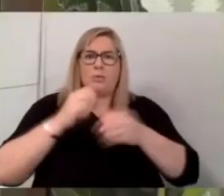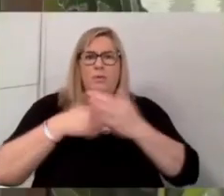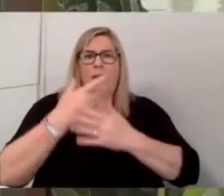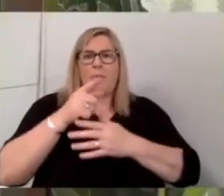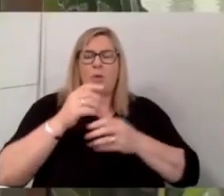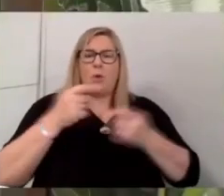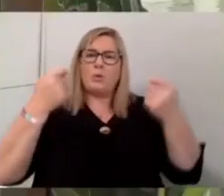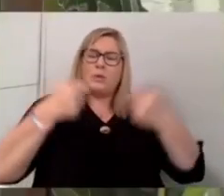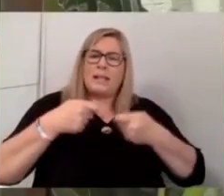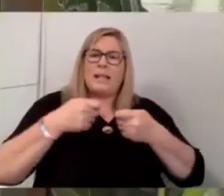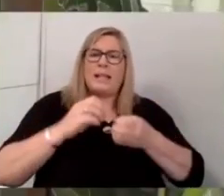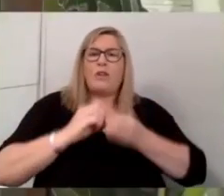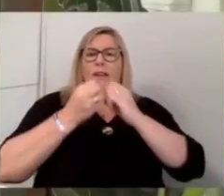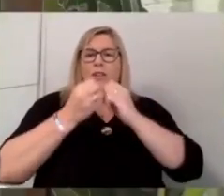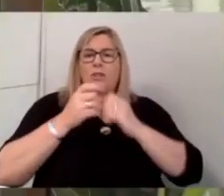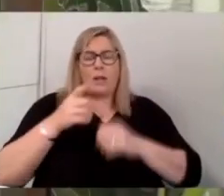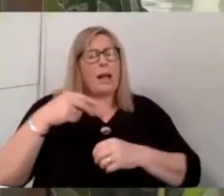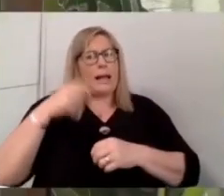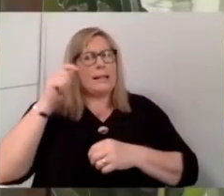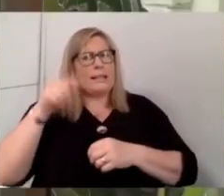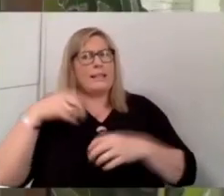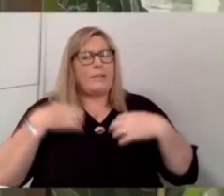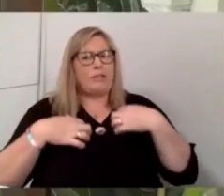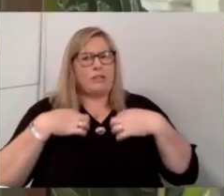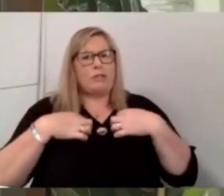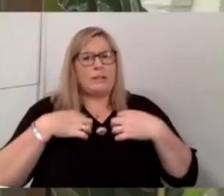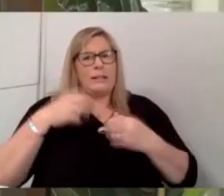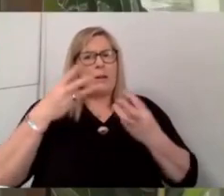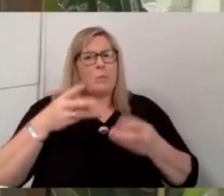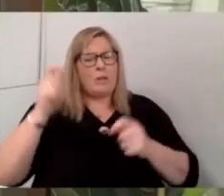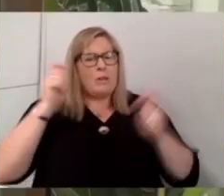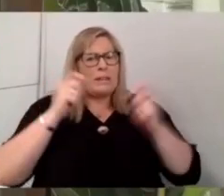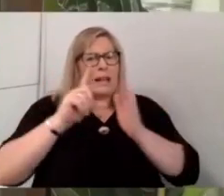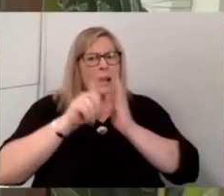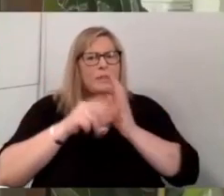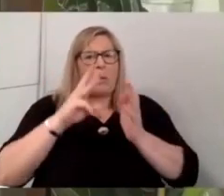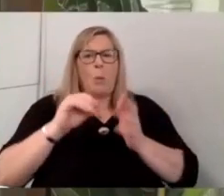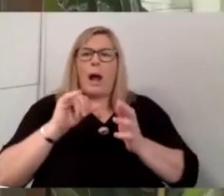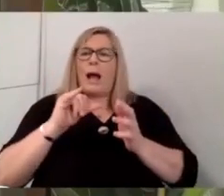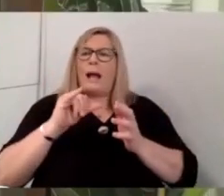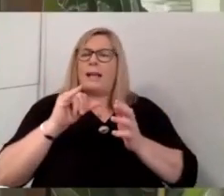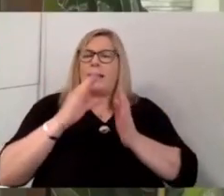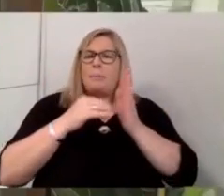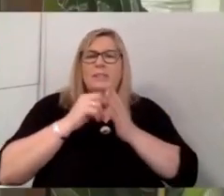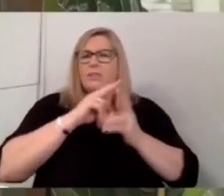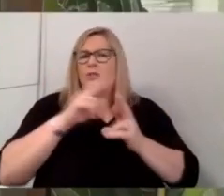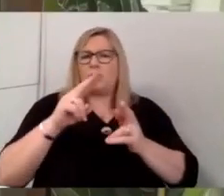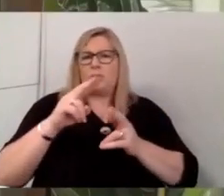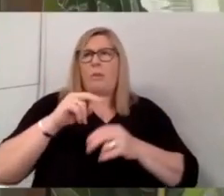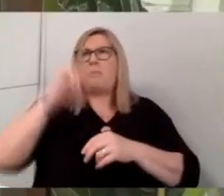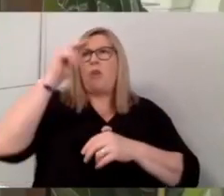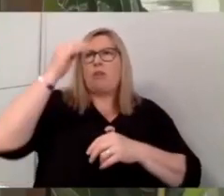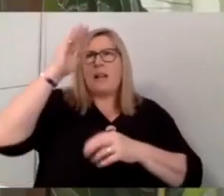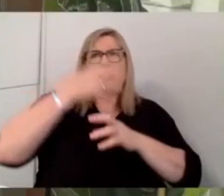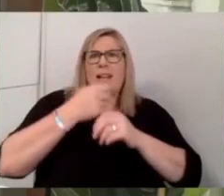is super interesting. And I definitely want to unpick later why it is that businesses in Northern Ireland don't naturally look south as they evolve. And also,